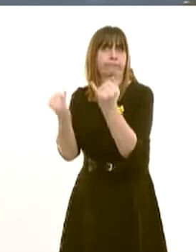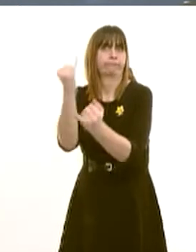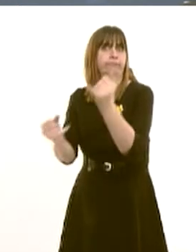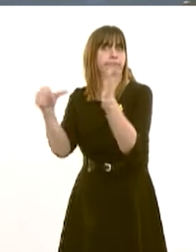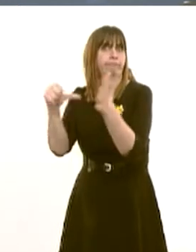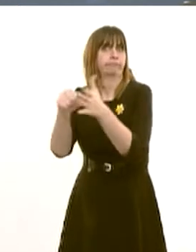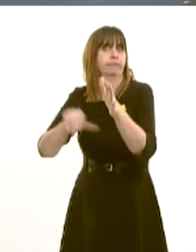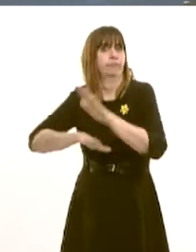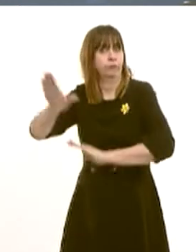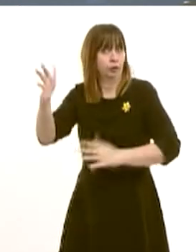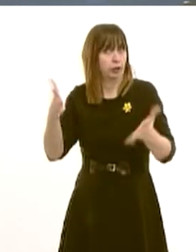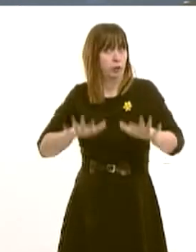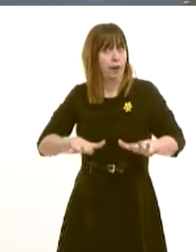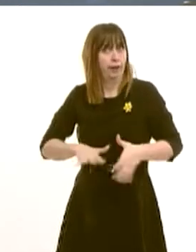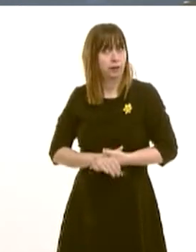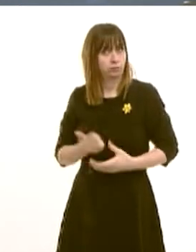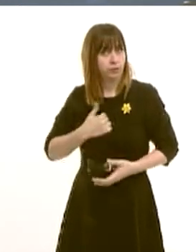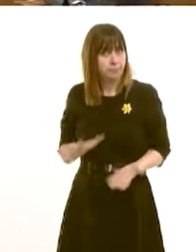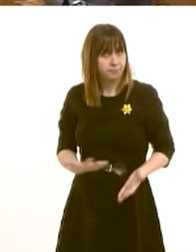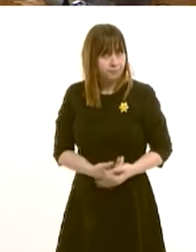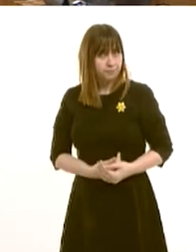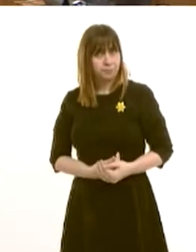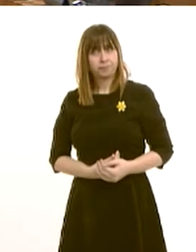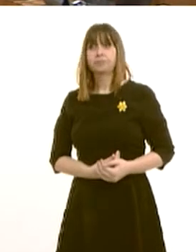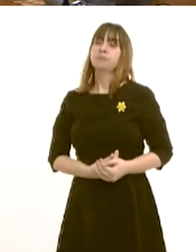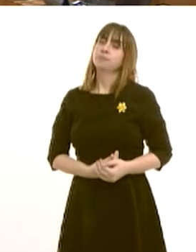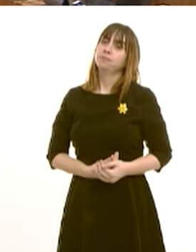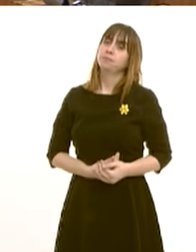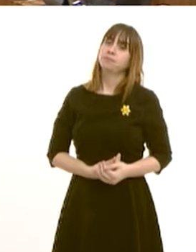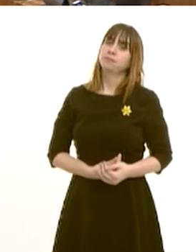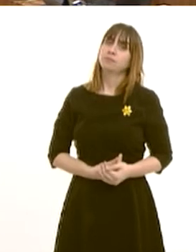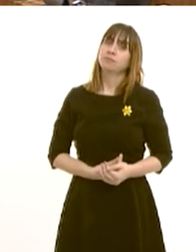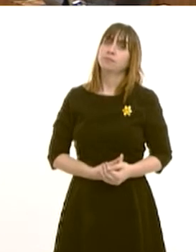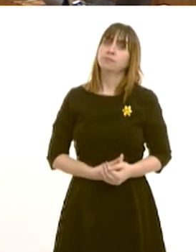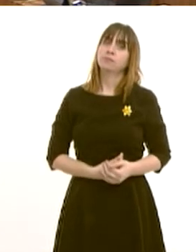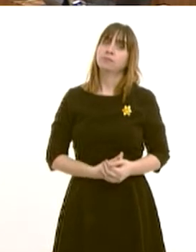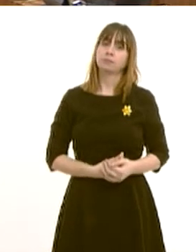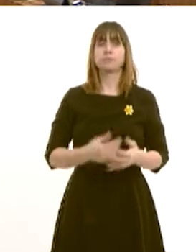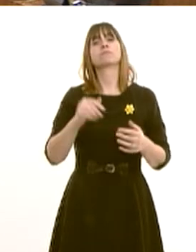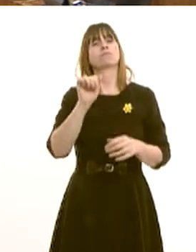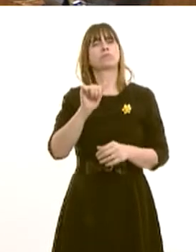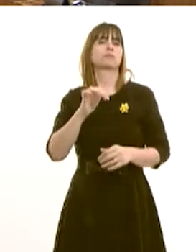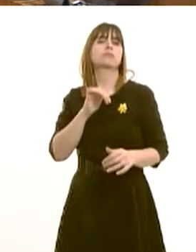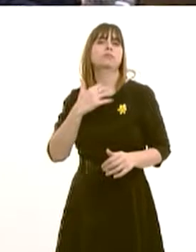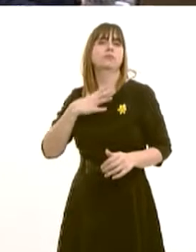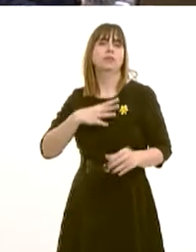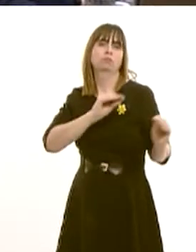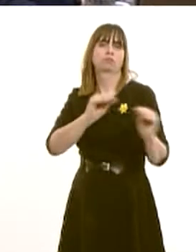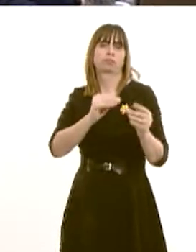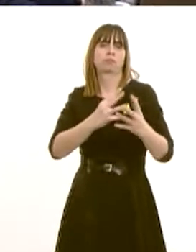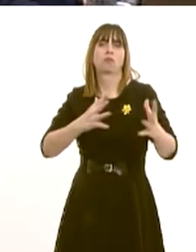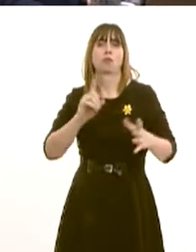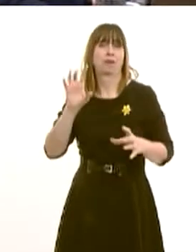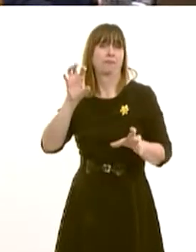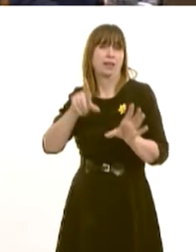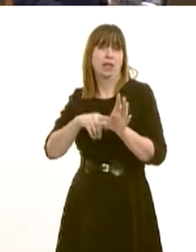for patients in Wales, not better? No, I take the point about ensuring that we can train as many people as possible, but the reality is for more than 50 years